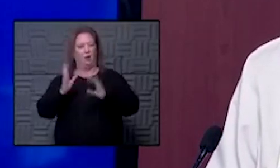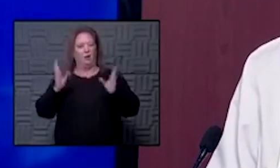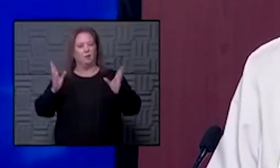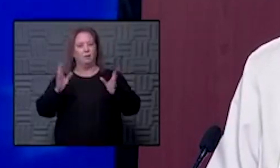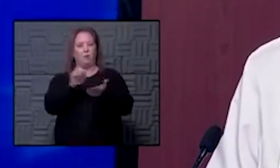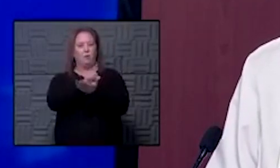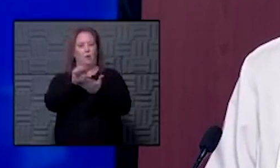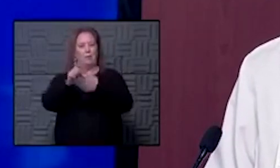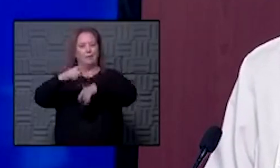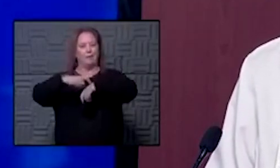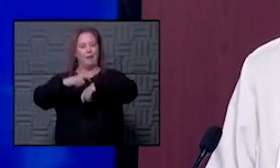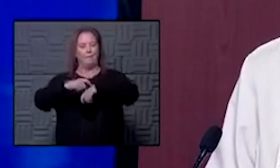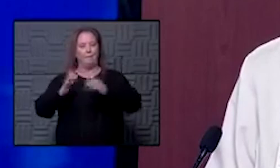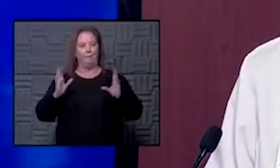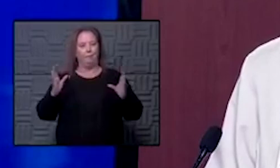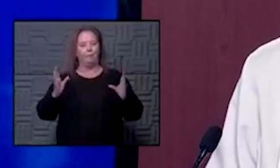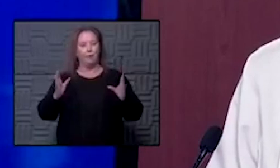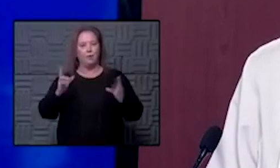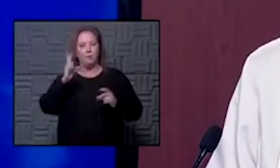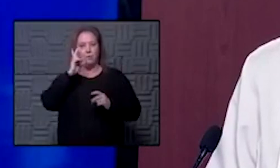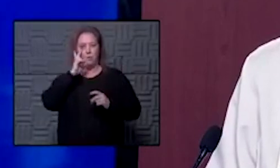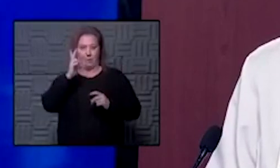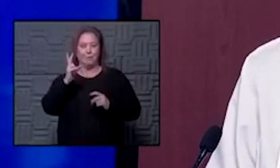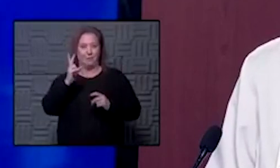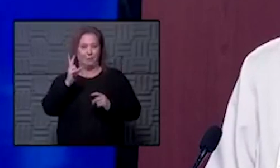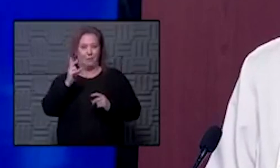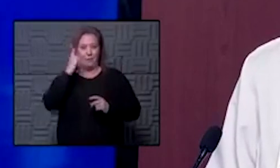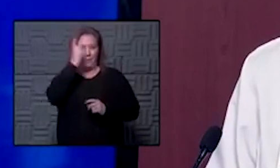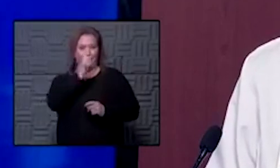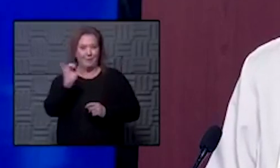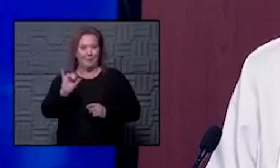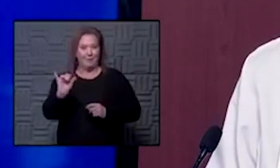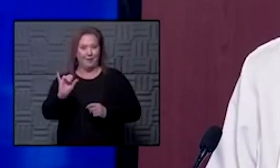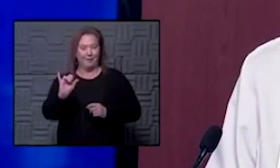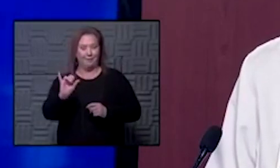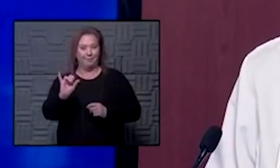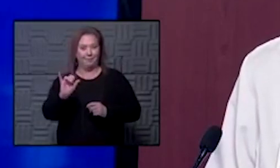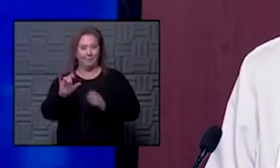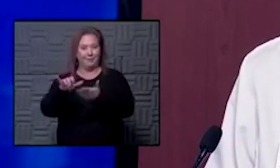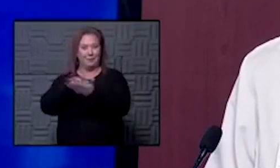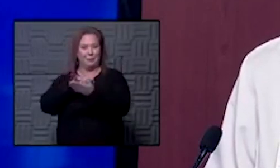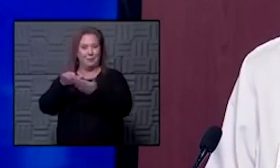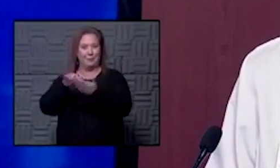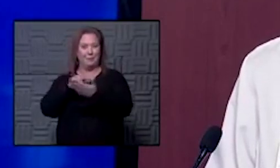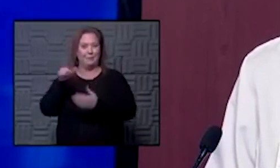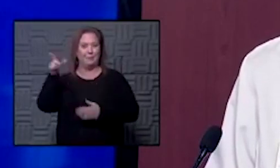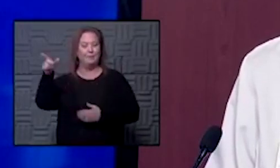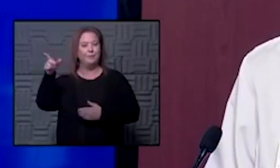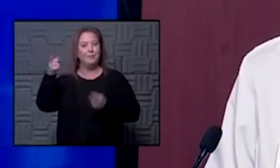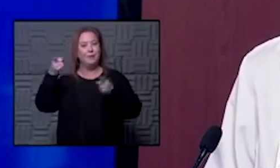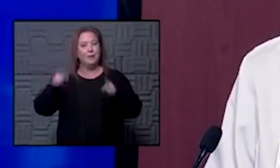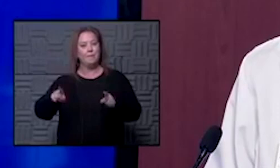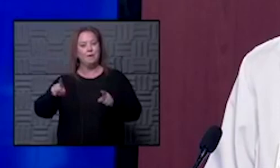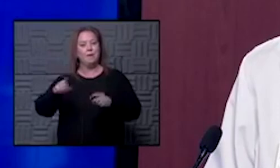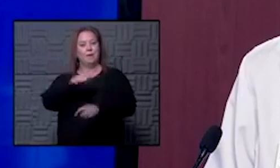a week's time we saw what that looked like actually in practice in new york where patients were cared for in hallways